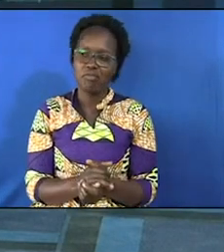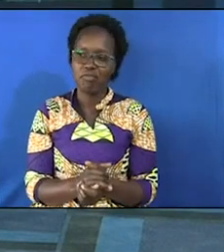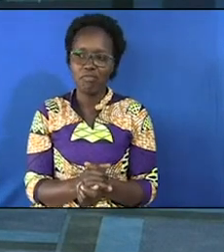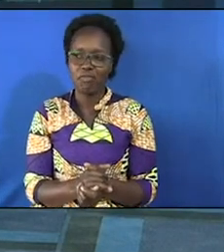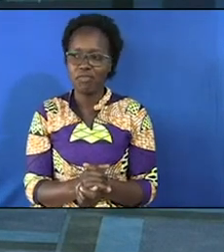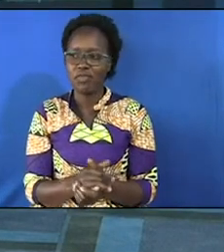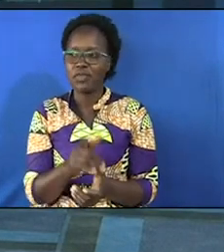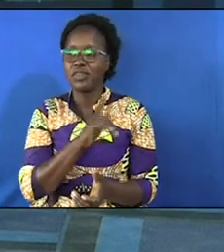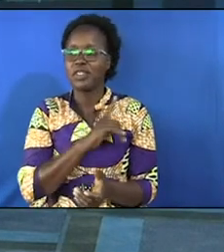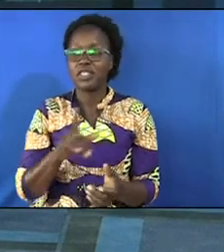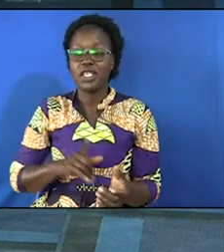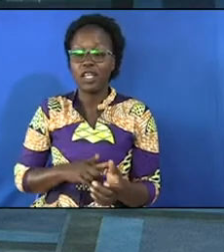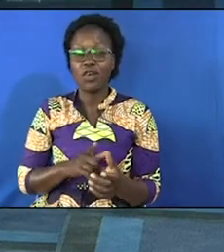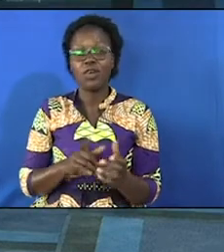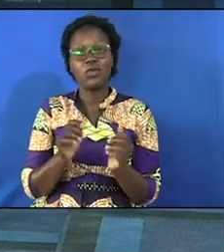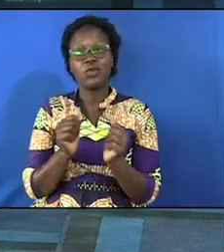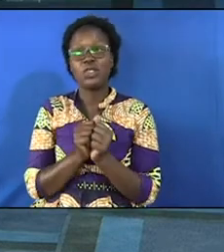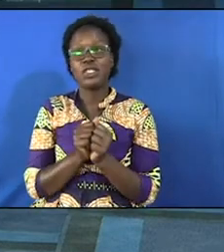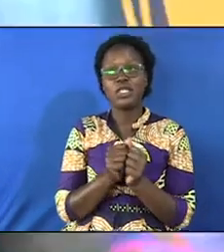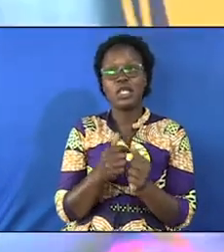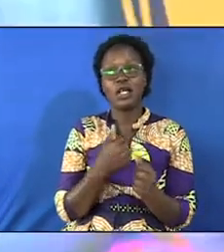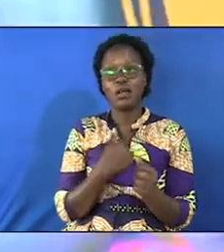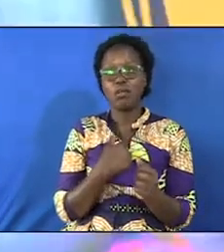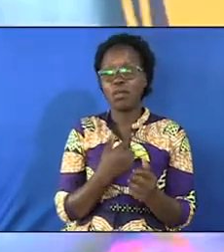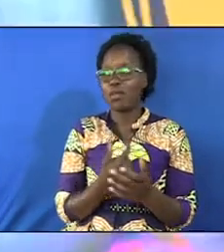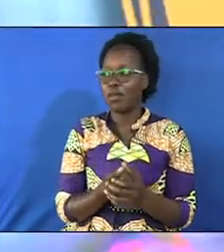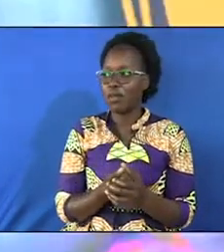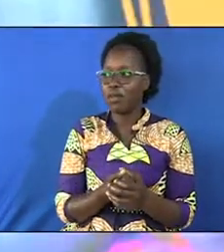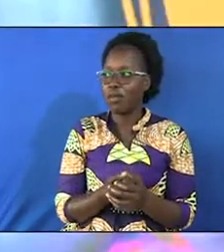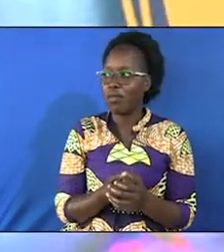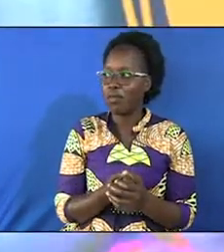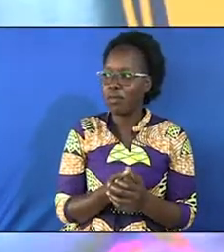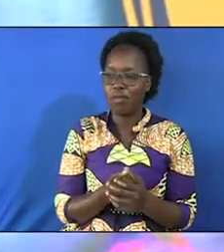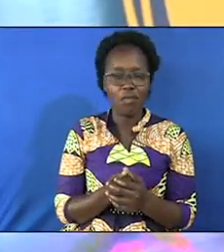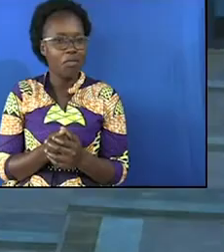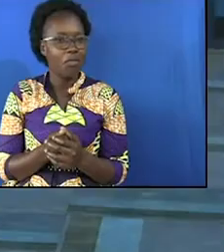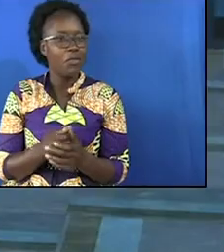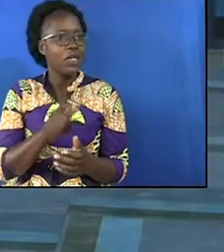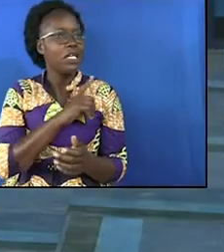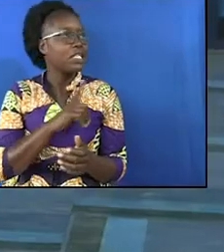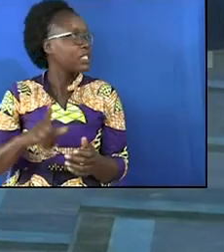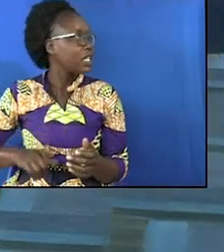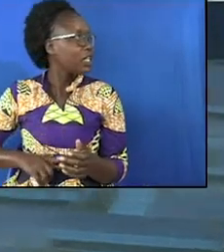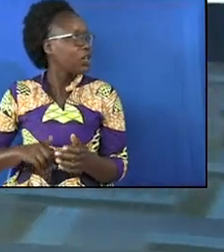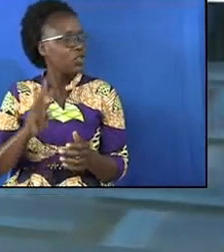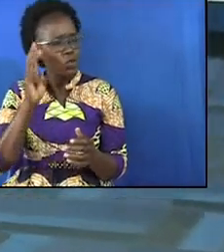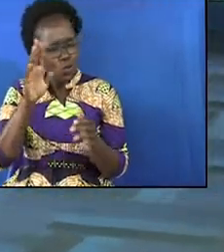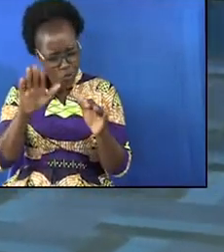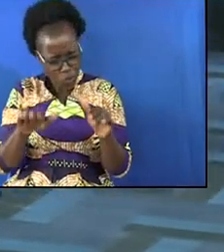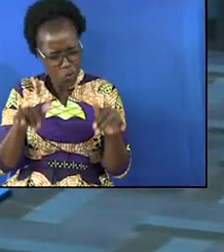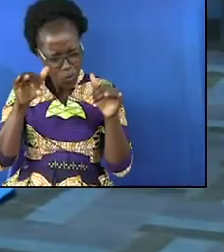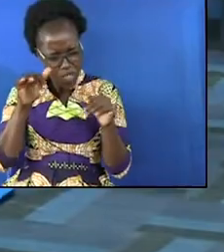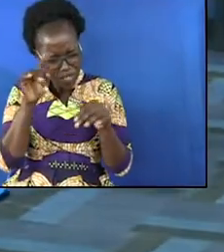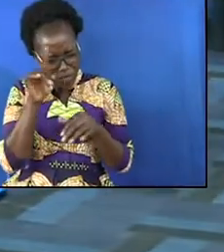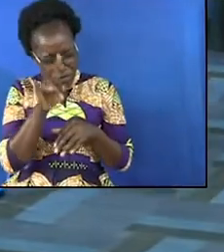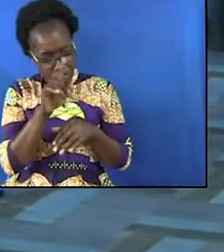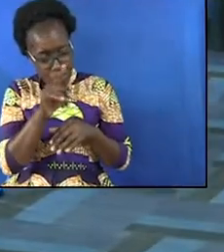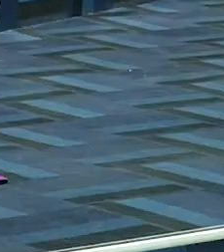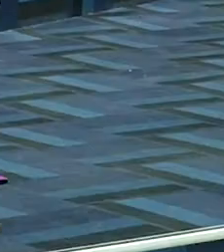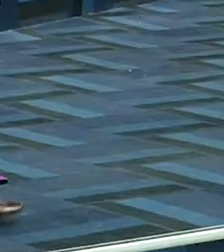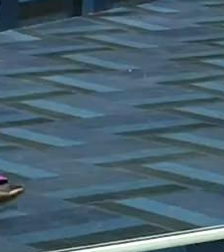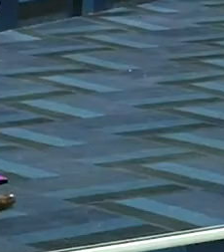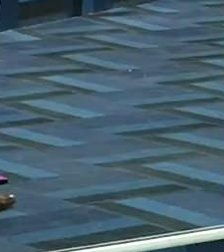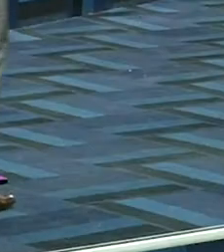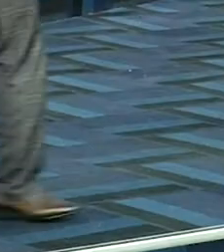the Lord will wait okay you didn't get to me the Lord will wait for you to come